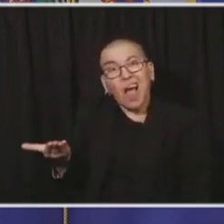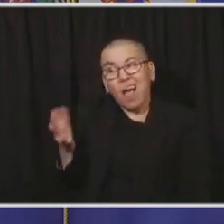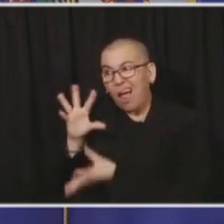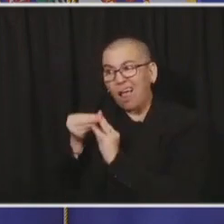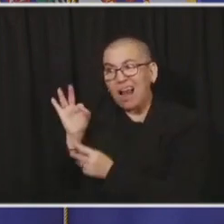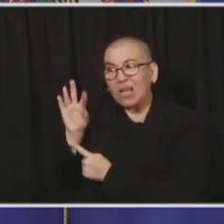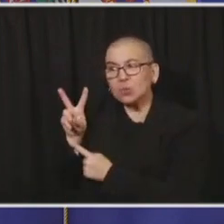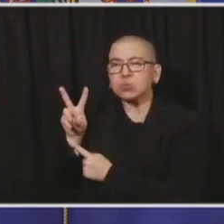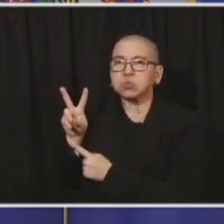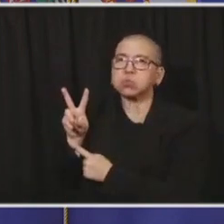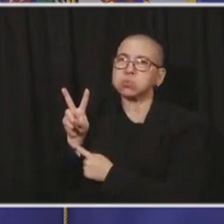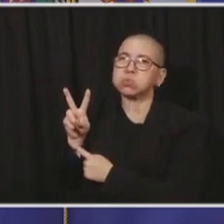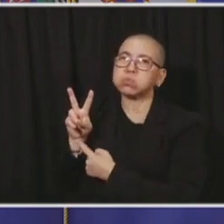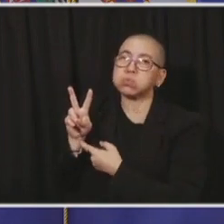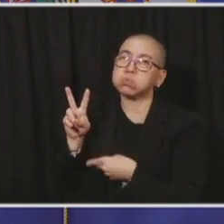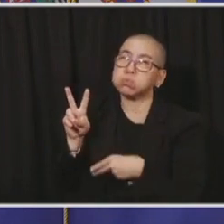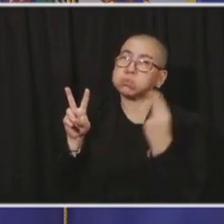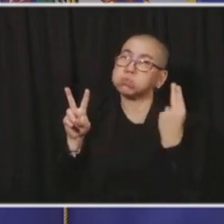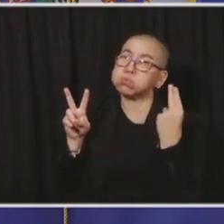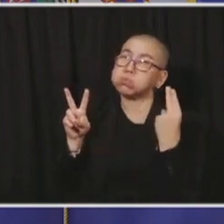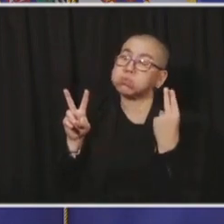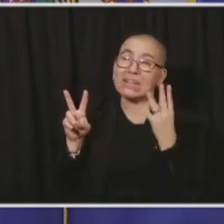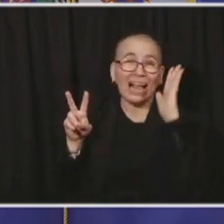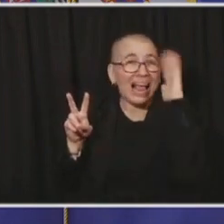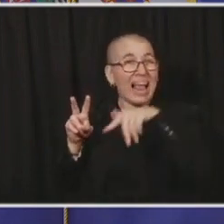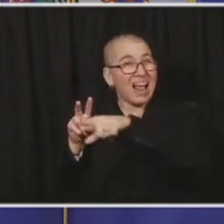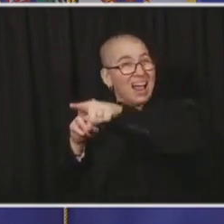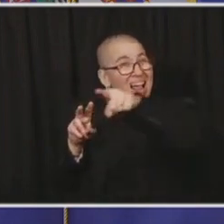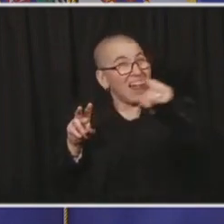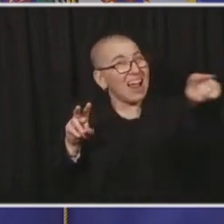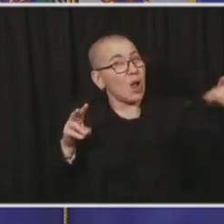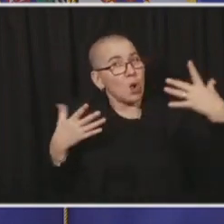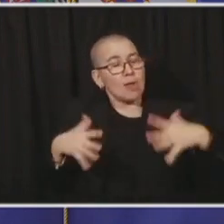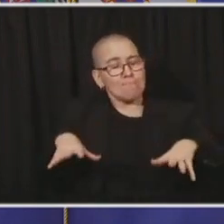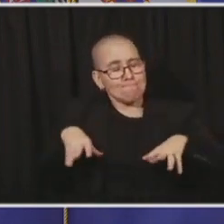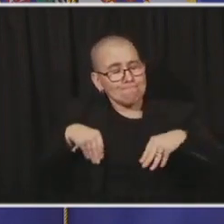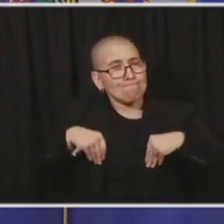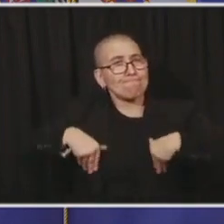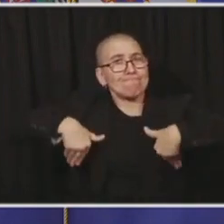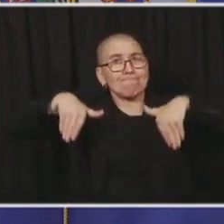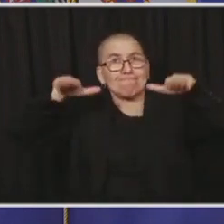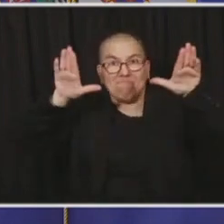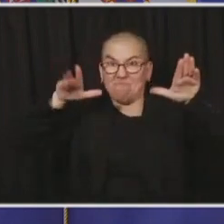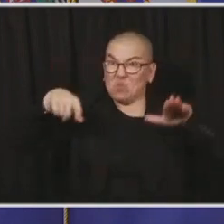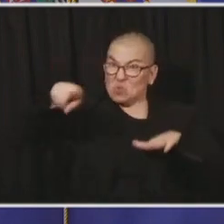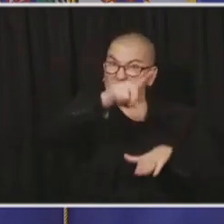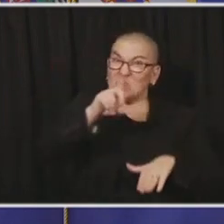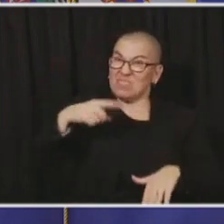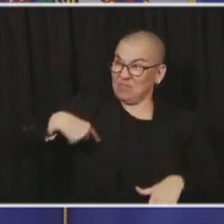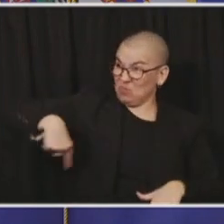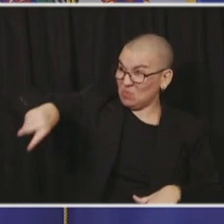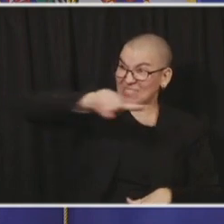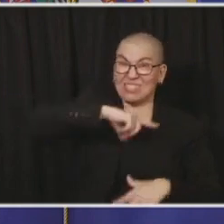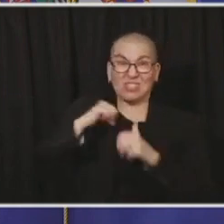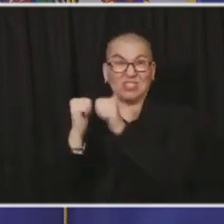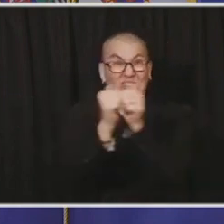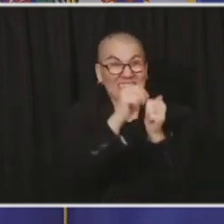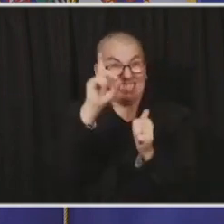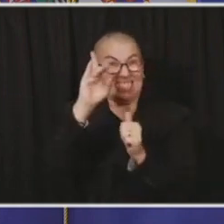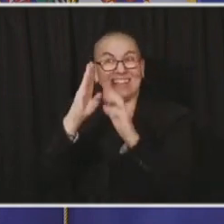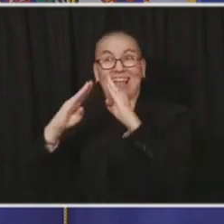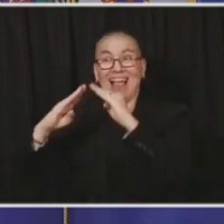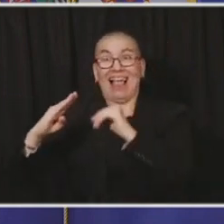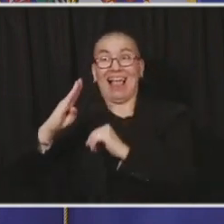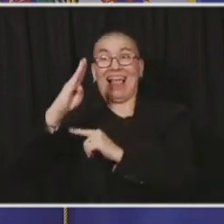You made the sacrifices necessary. Space is starting to open up and that sunshine I told you about is here.